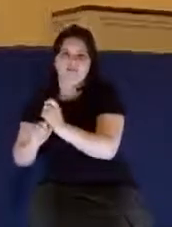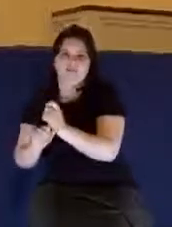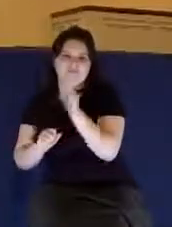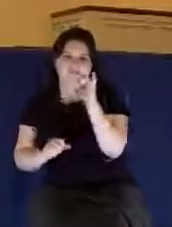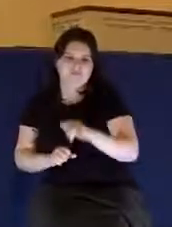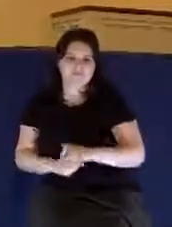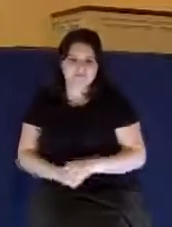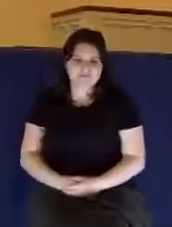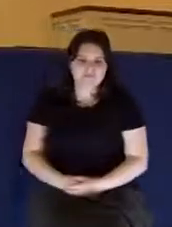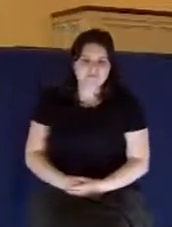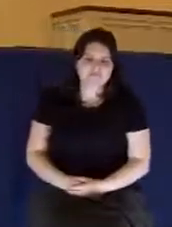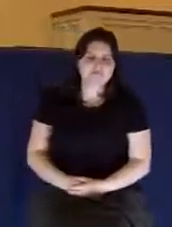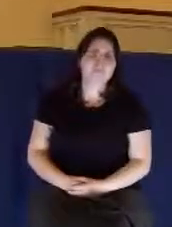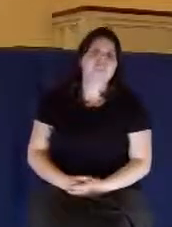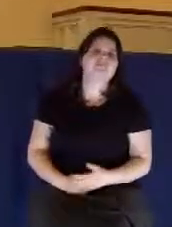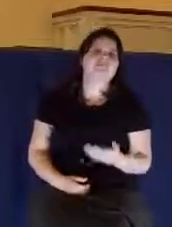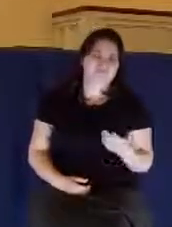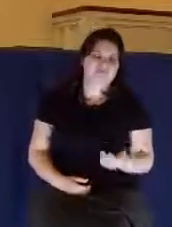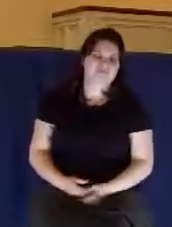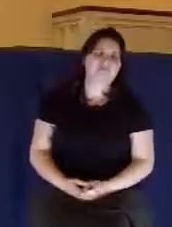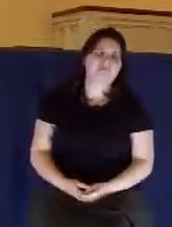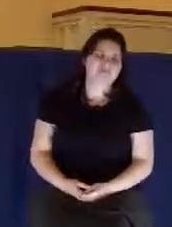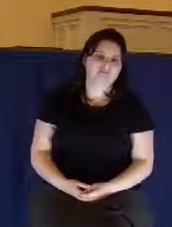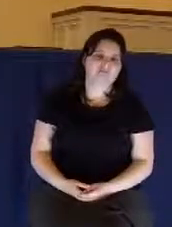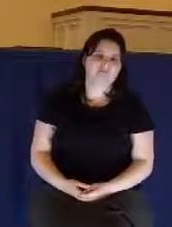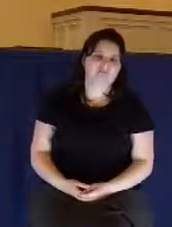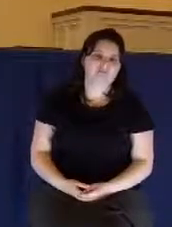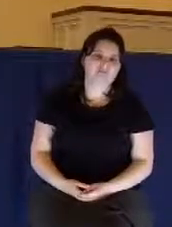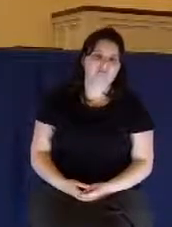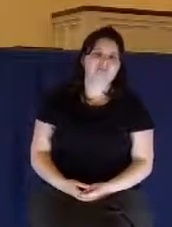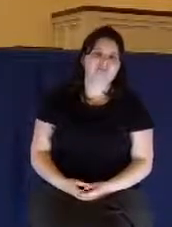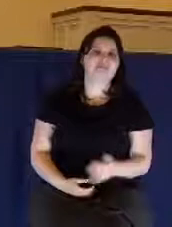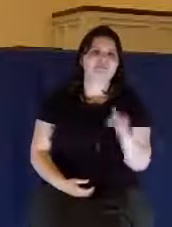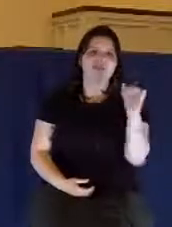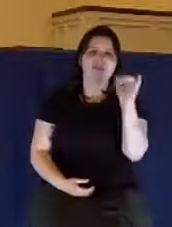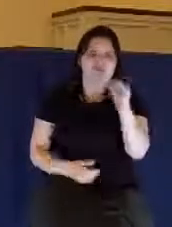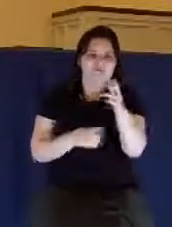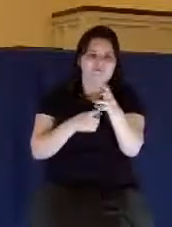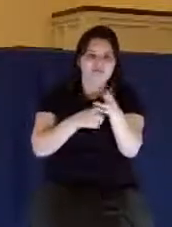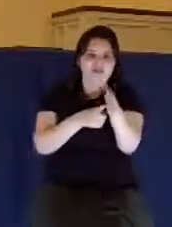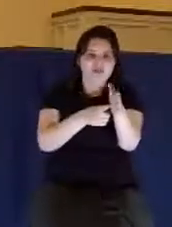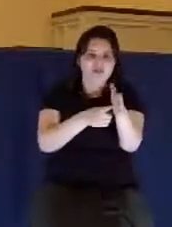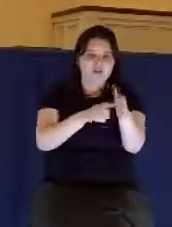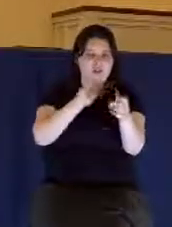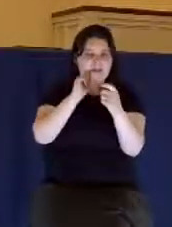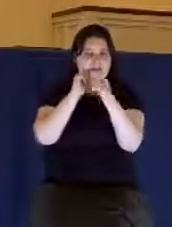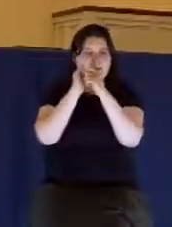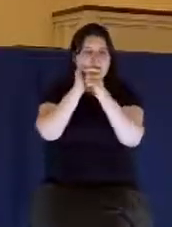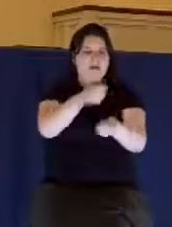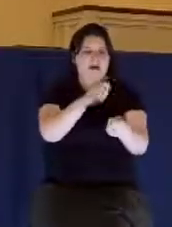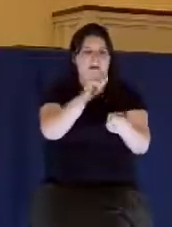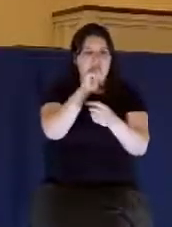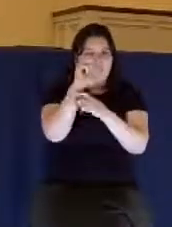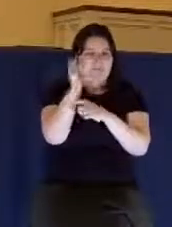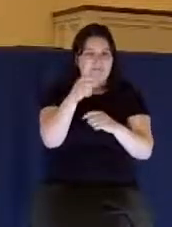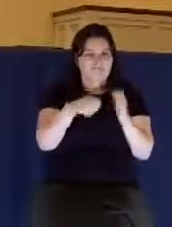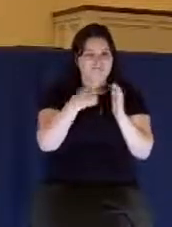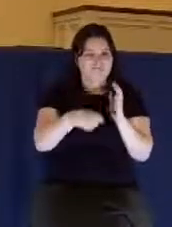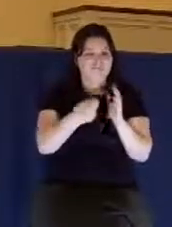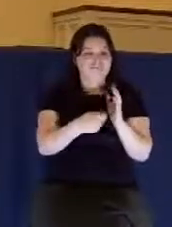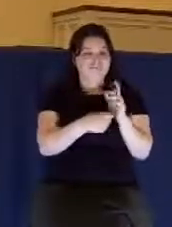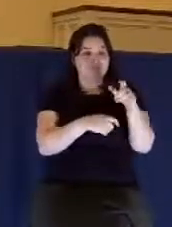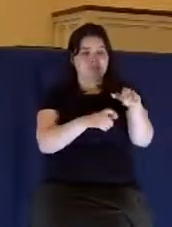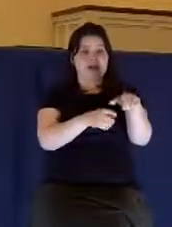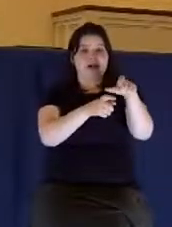try to lure a fish onto his line. In fact, when a fisherman goes